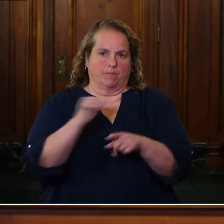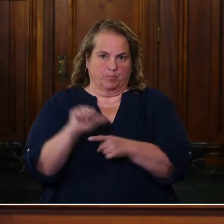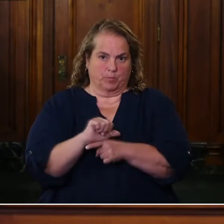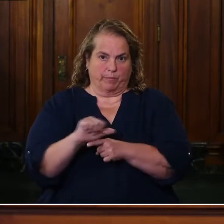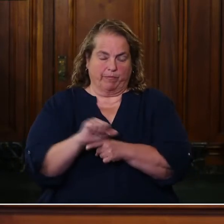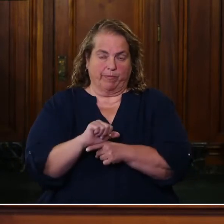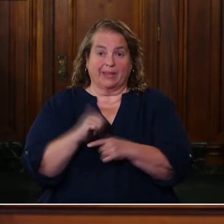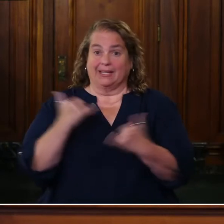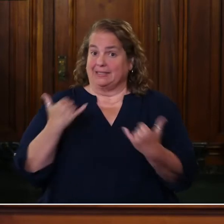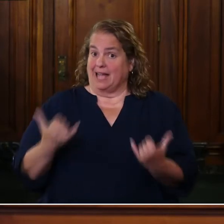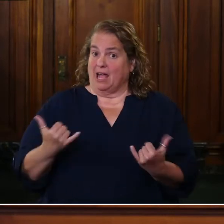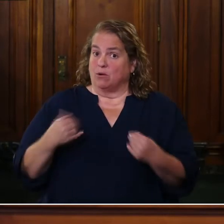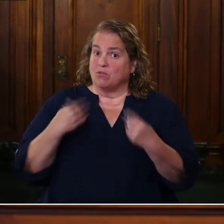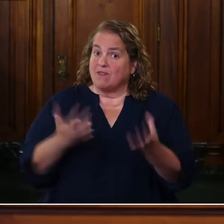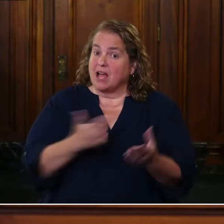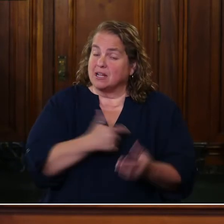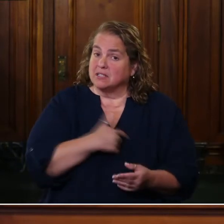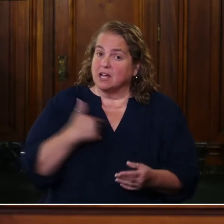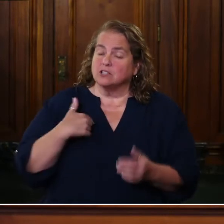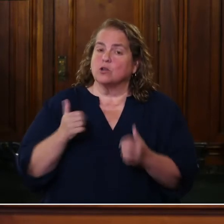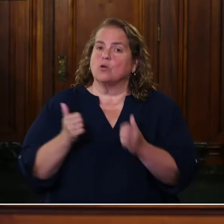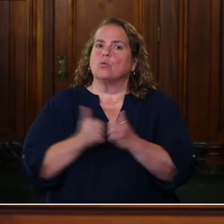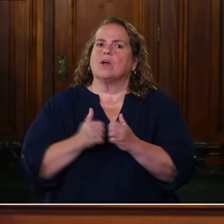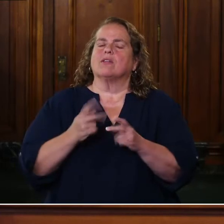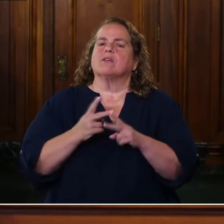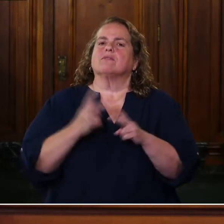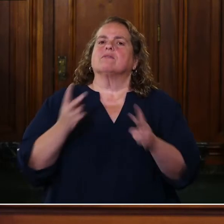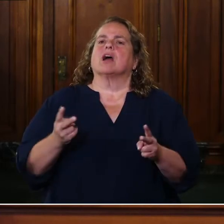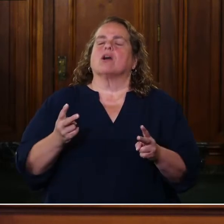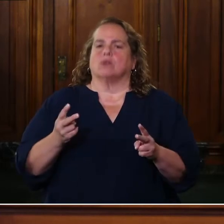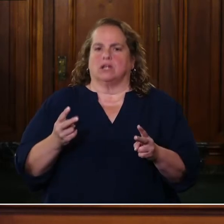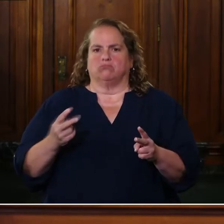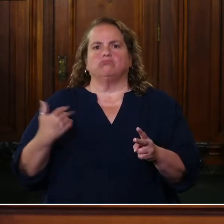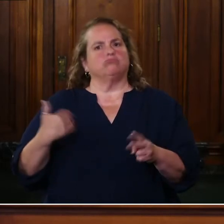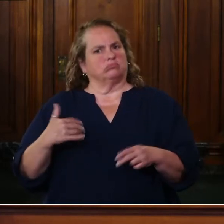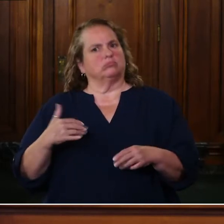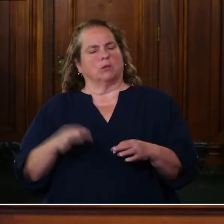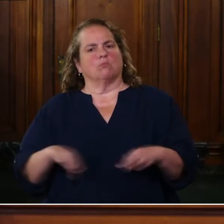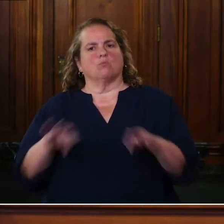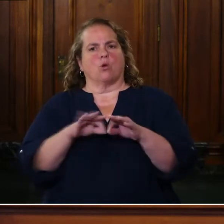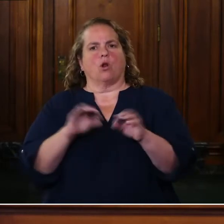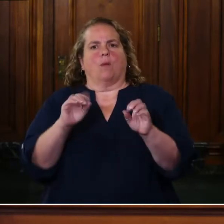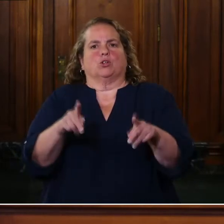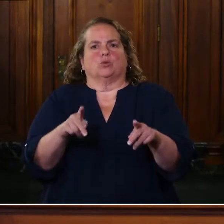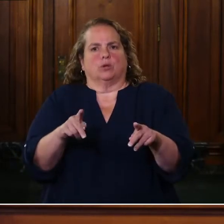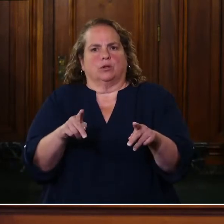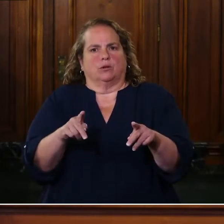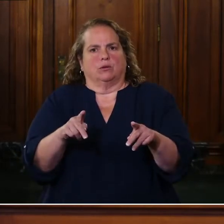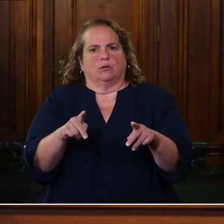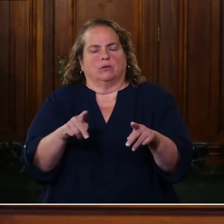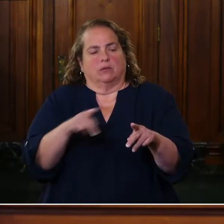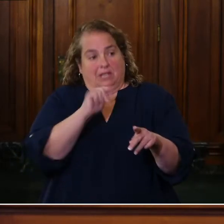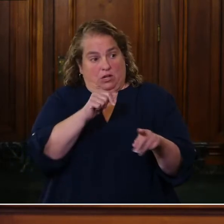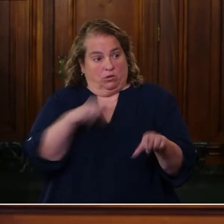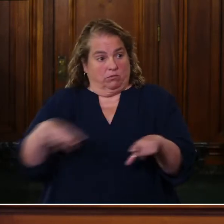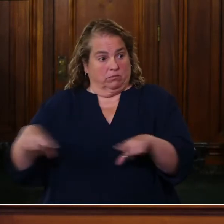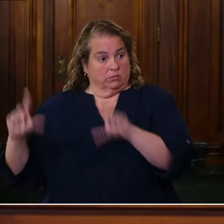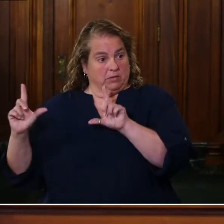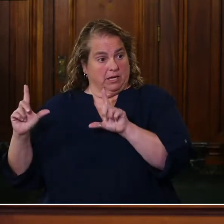It now provides us with a very distinct opportunity, and if James, you could put up the slide.